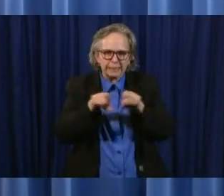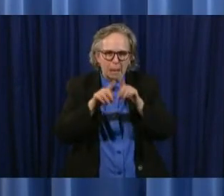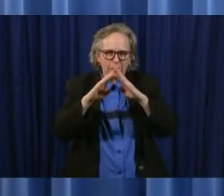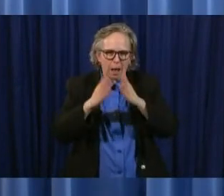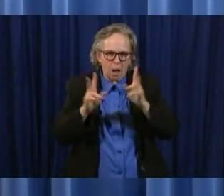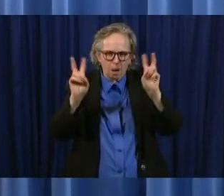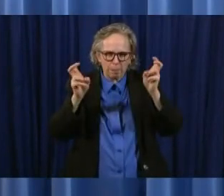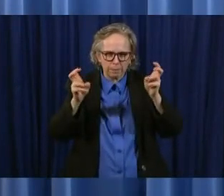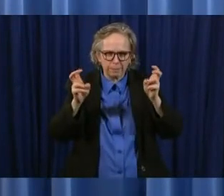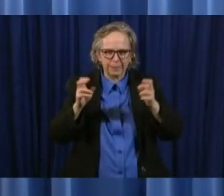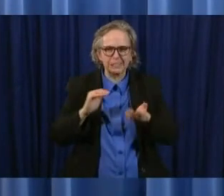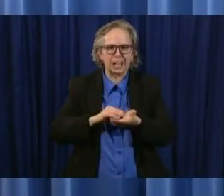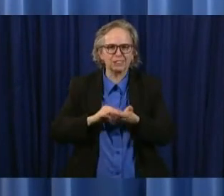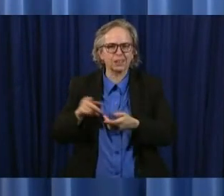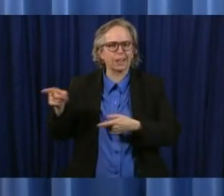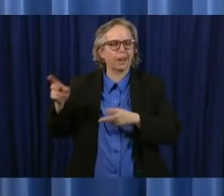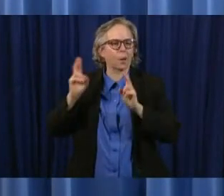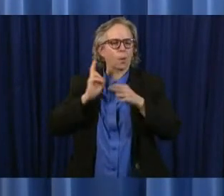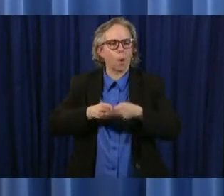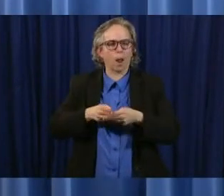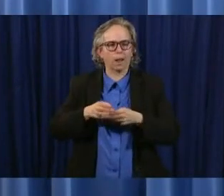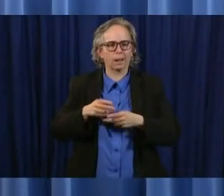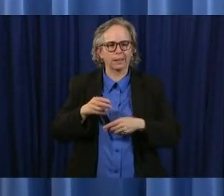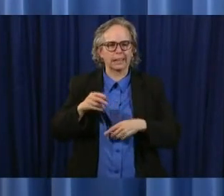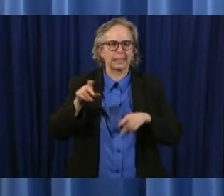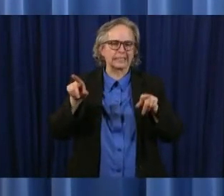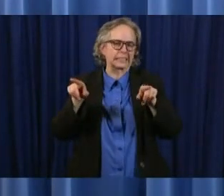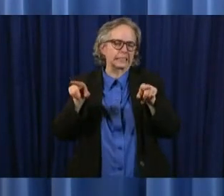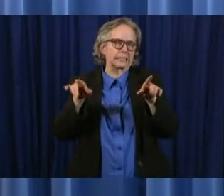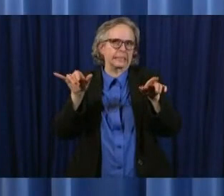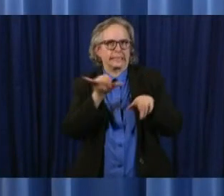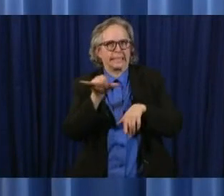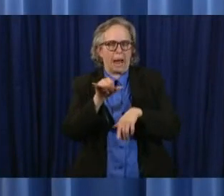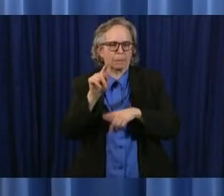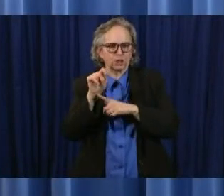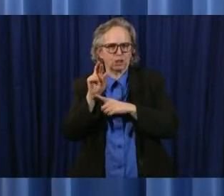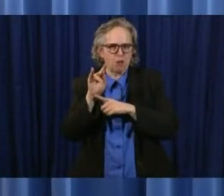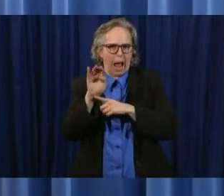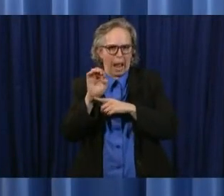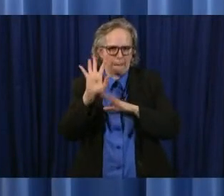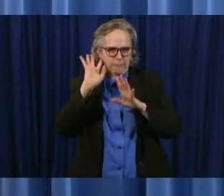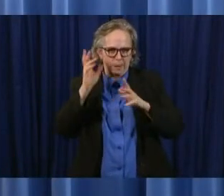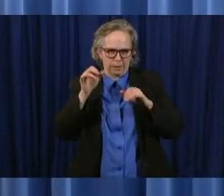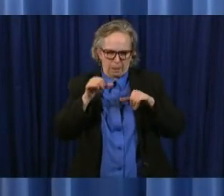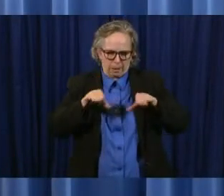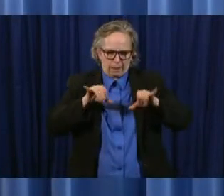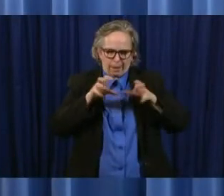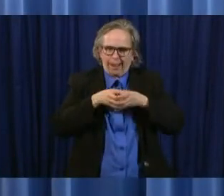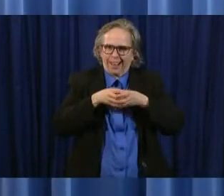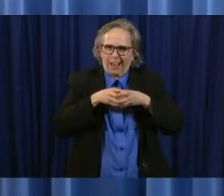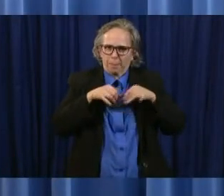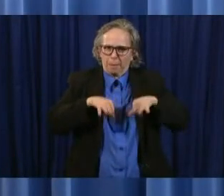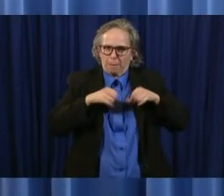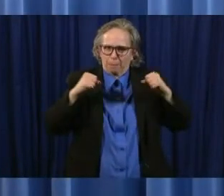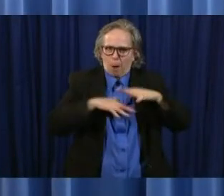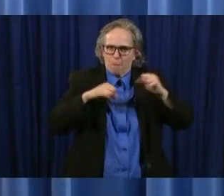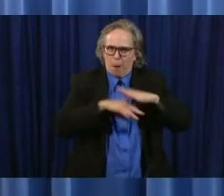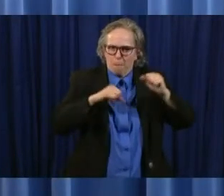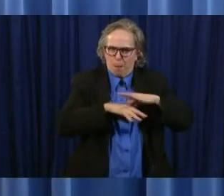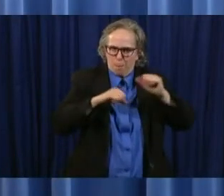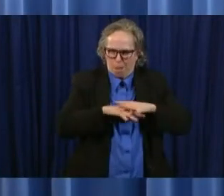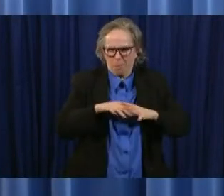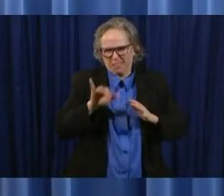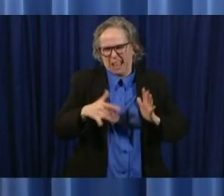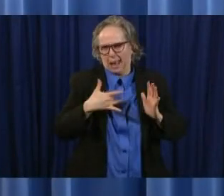of have our own you know group group group of people and when you go out of that then you're introducing one group into the others so i think what you